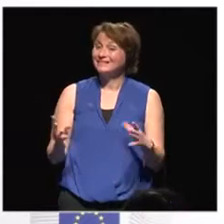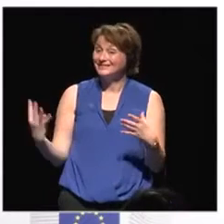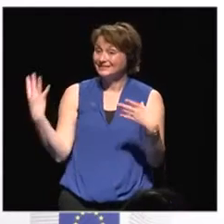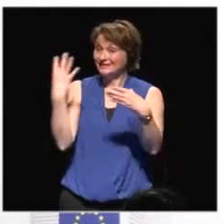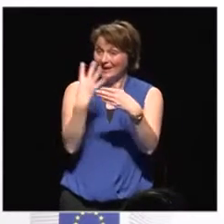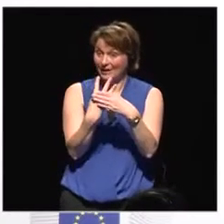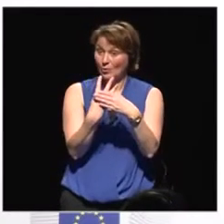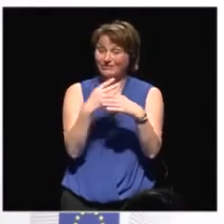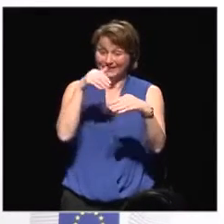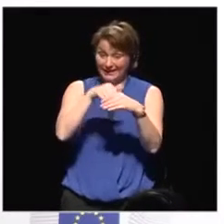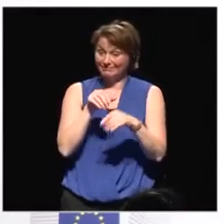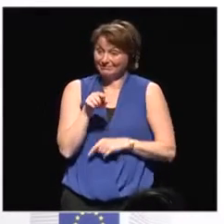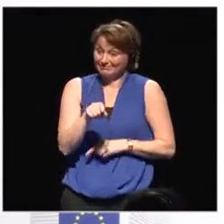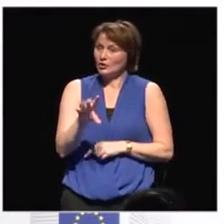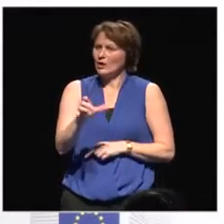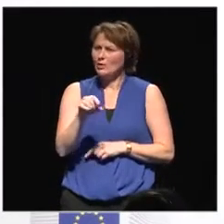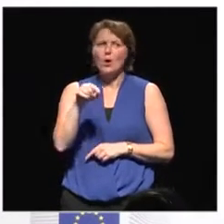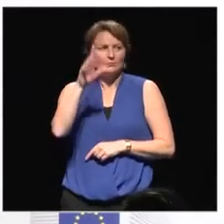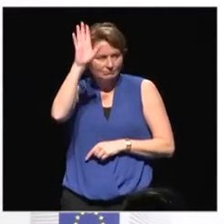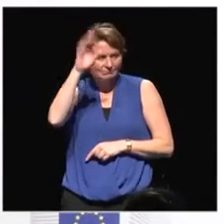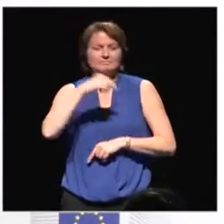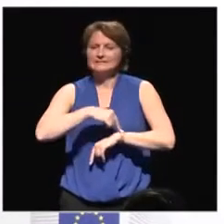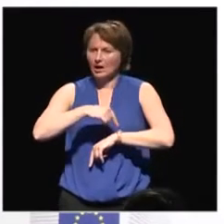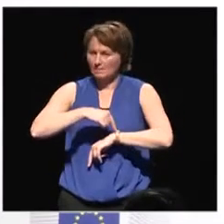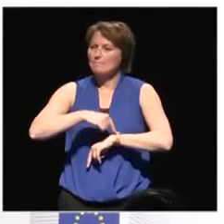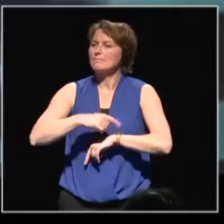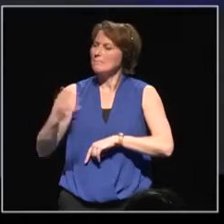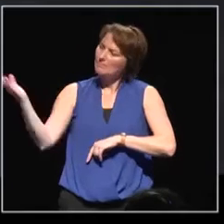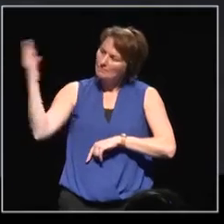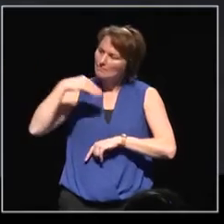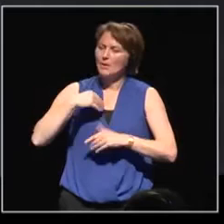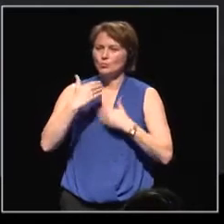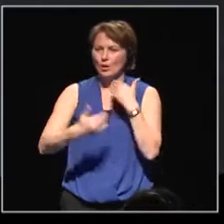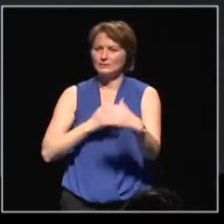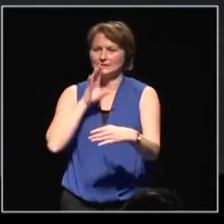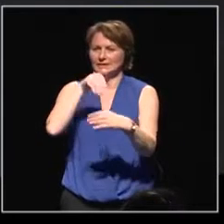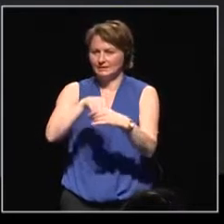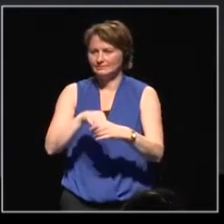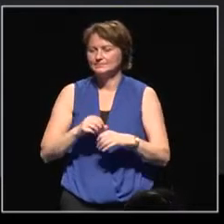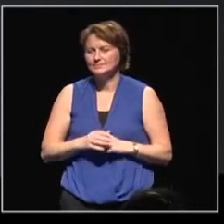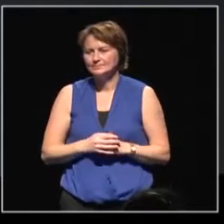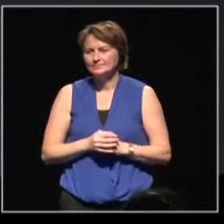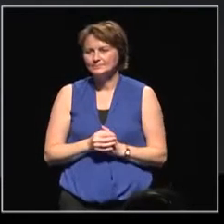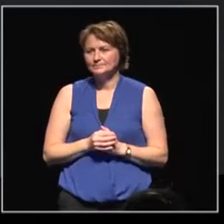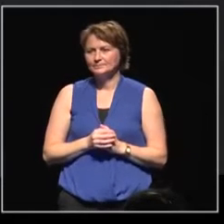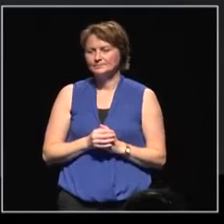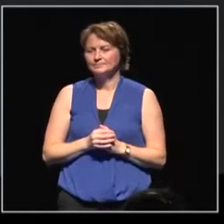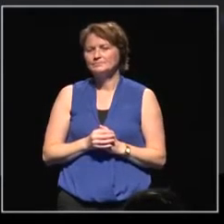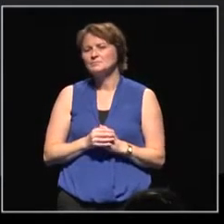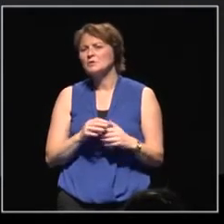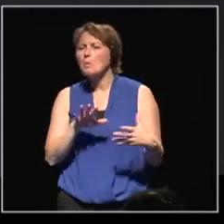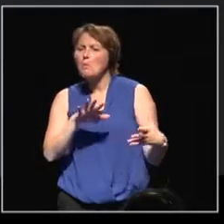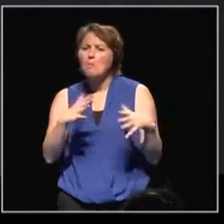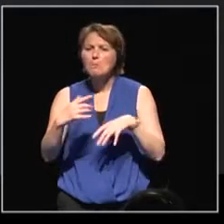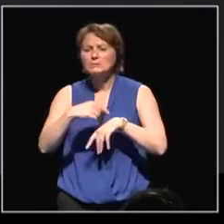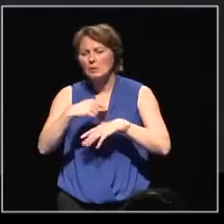country decide this is the right time for us to engage in such a process. It takes approximately